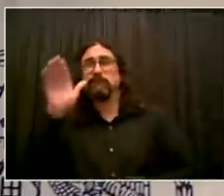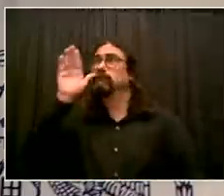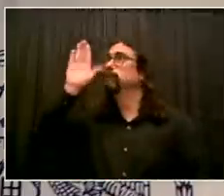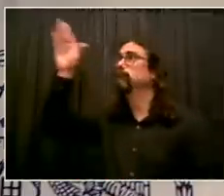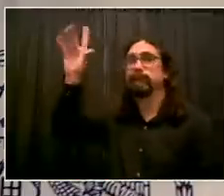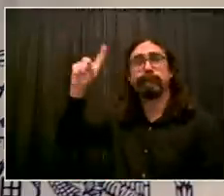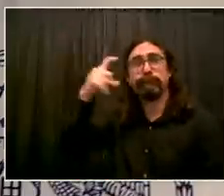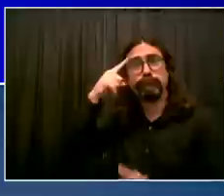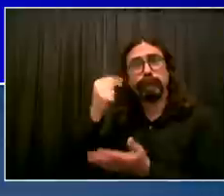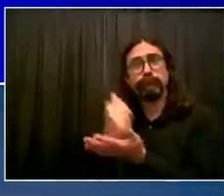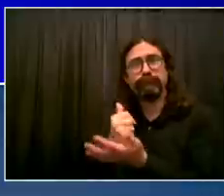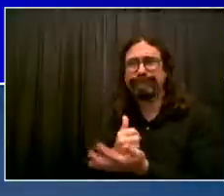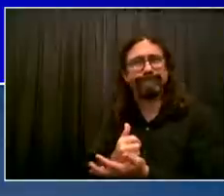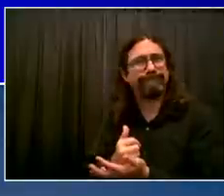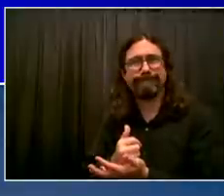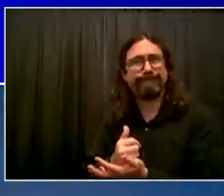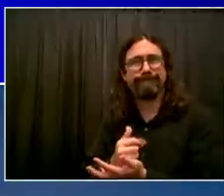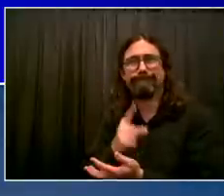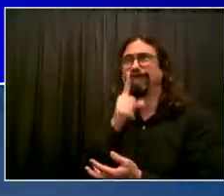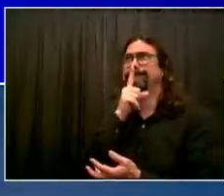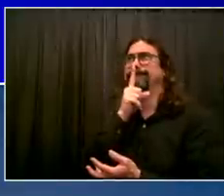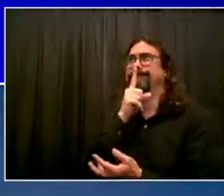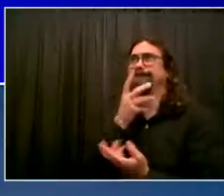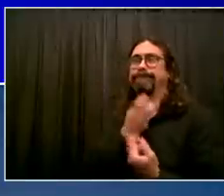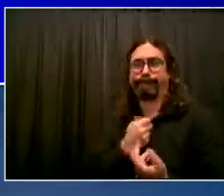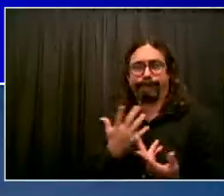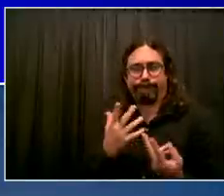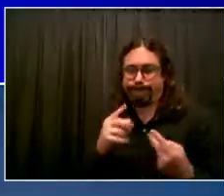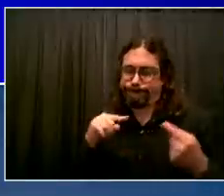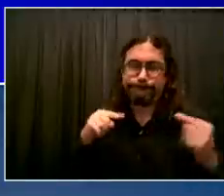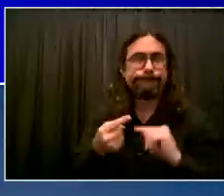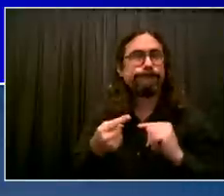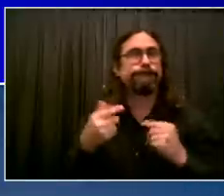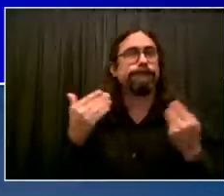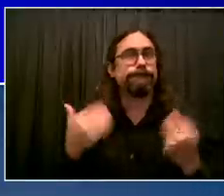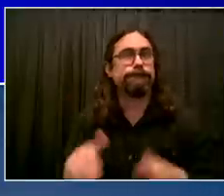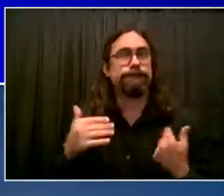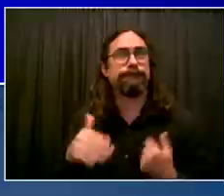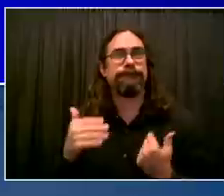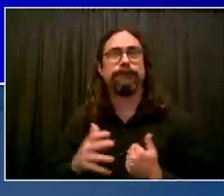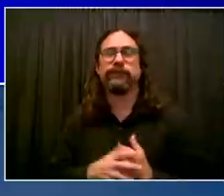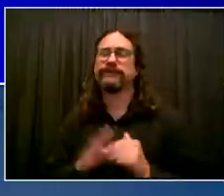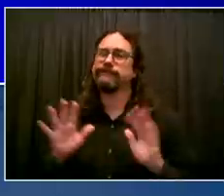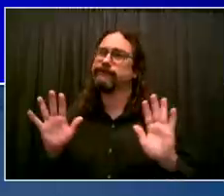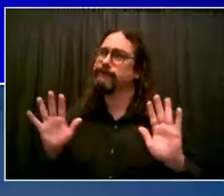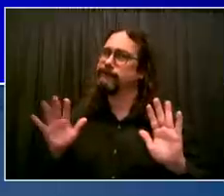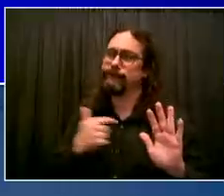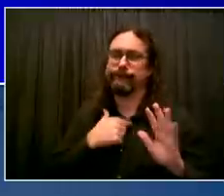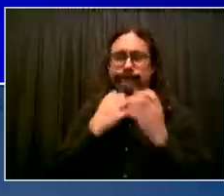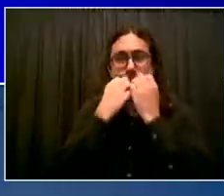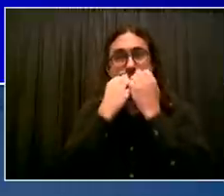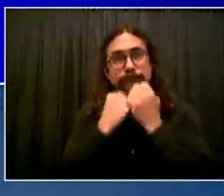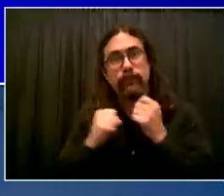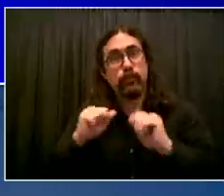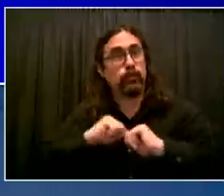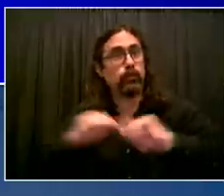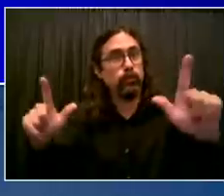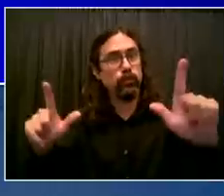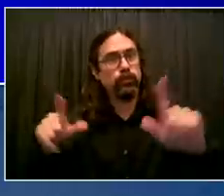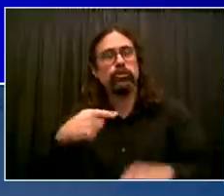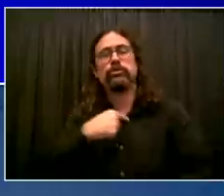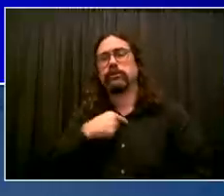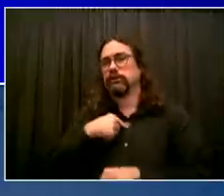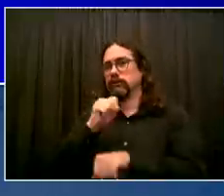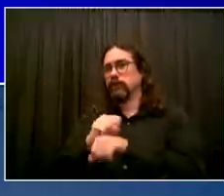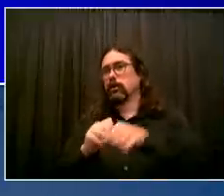we're working with the State of New York right now for an effort that will launch at the end of this week to directly provide relief to undocumented